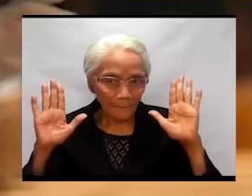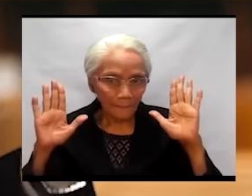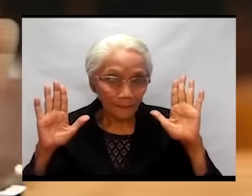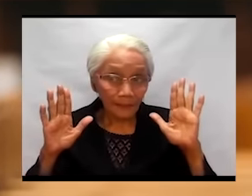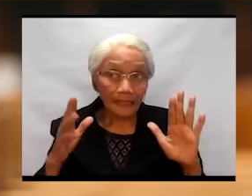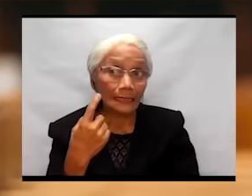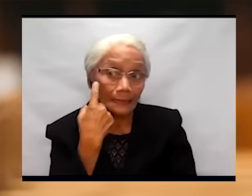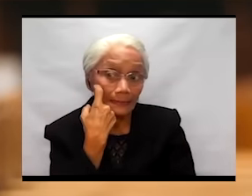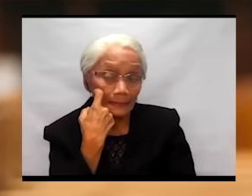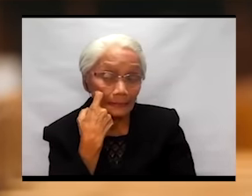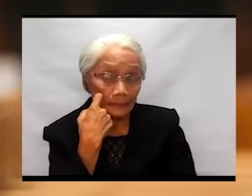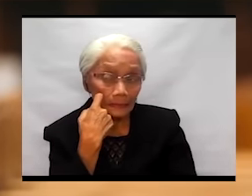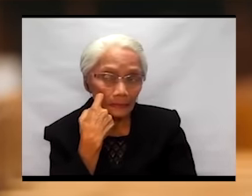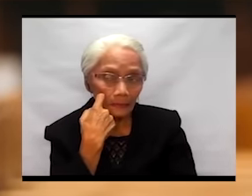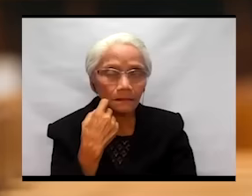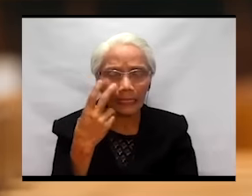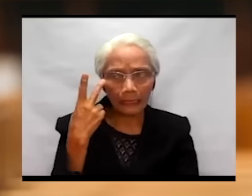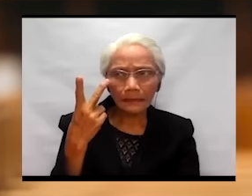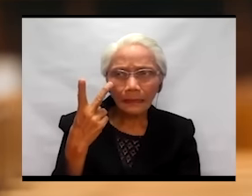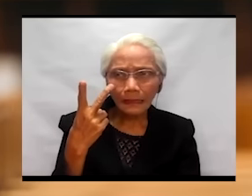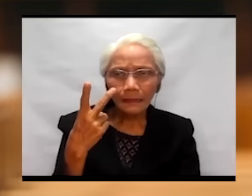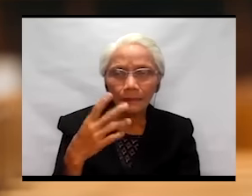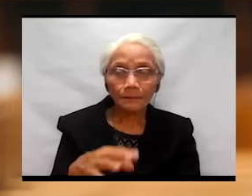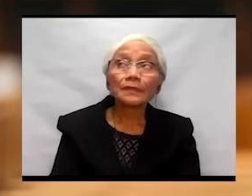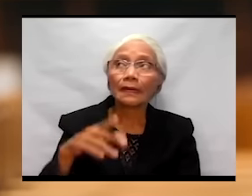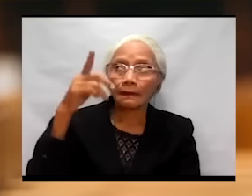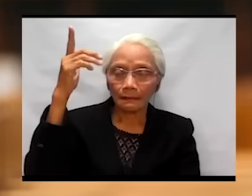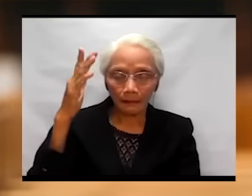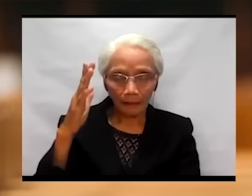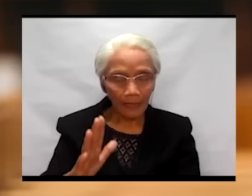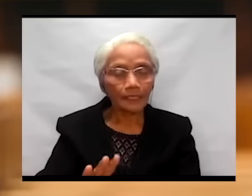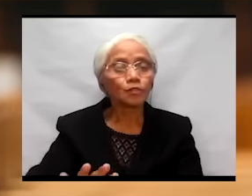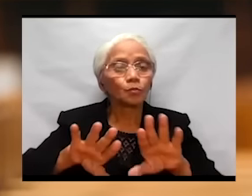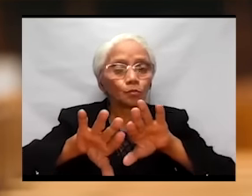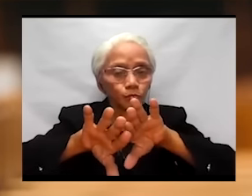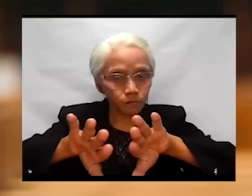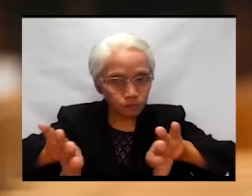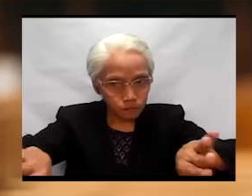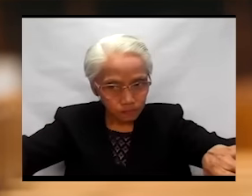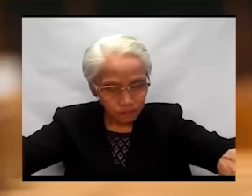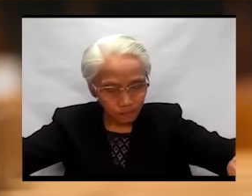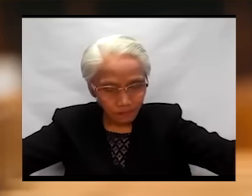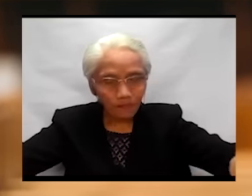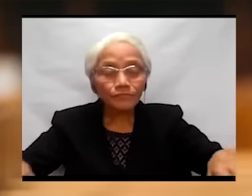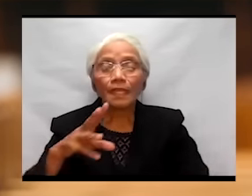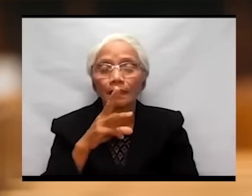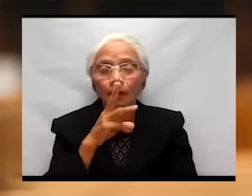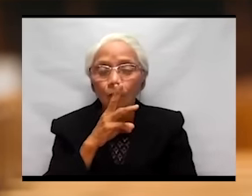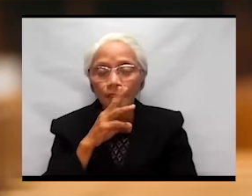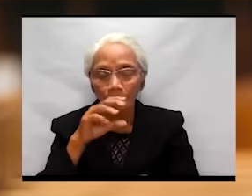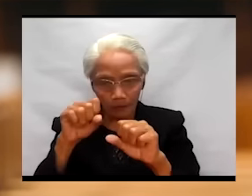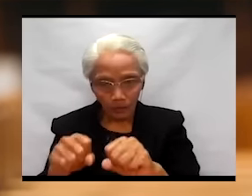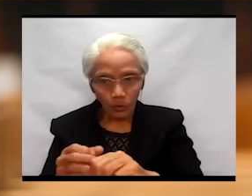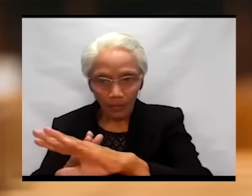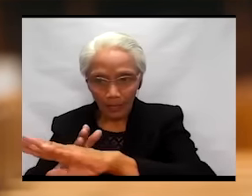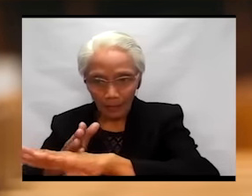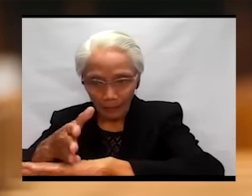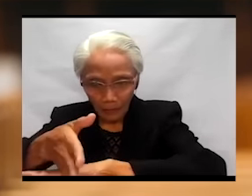parted the waters so they could cross. God gave them the